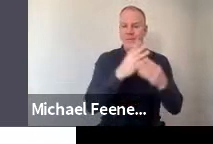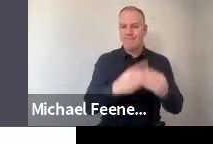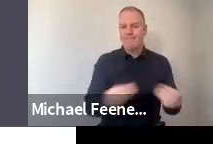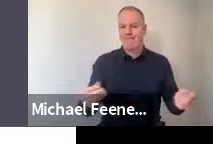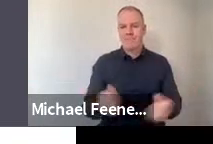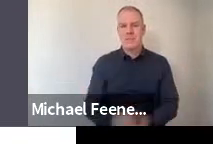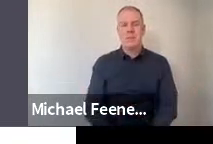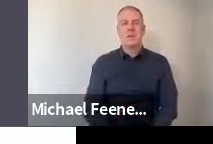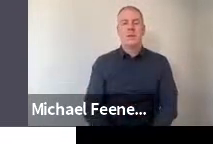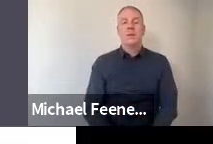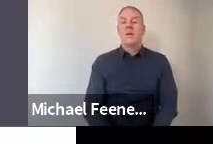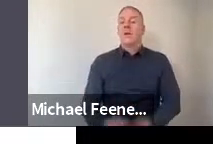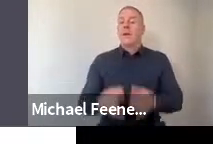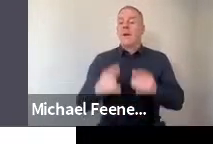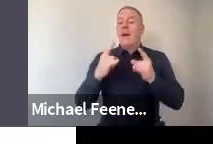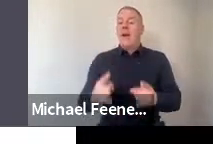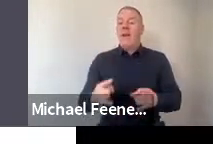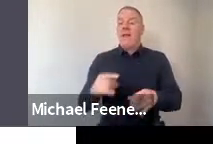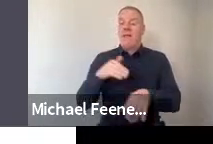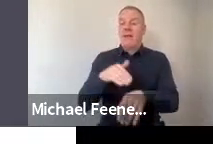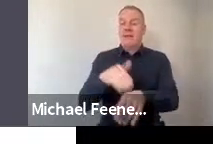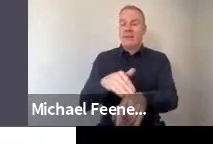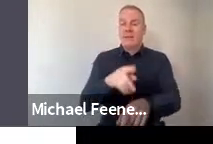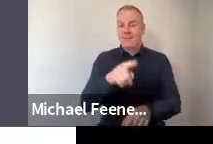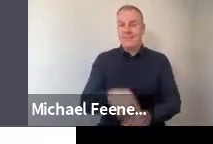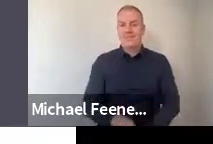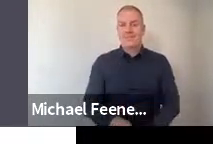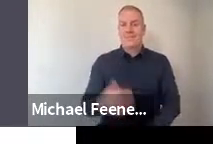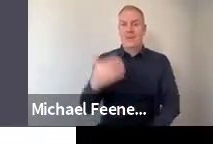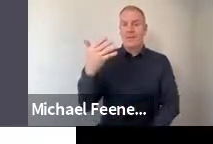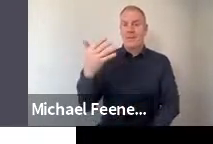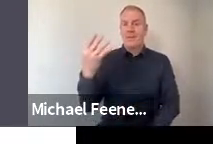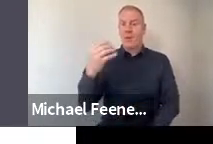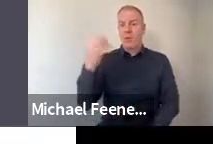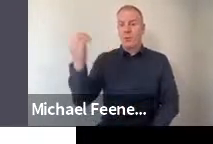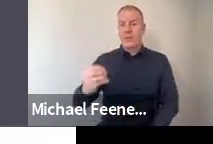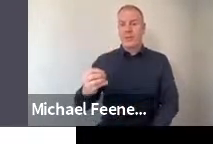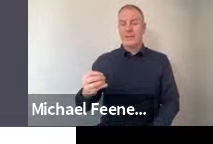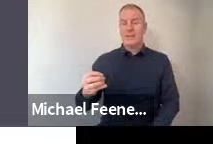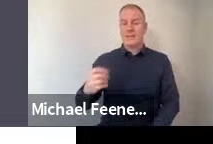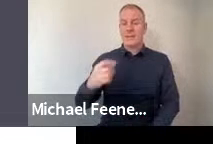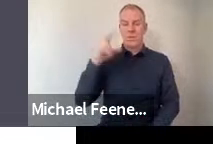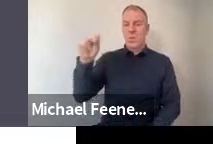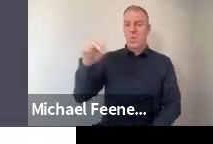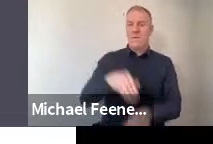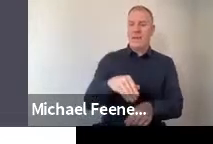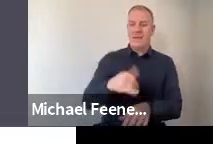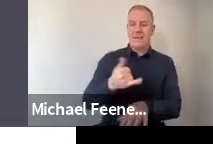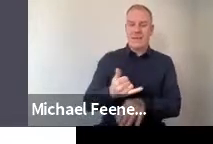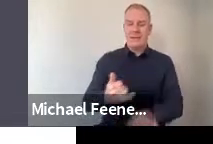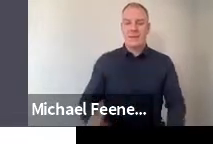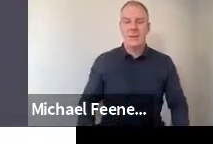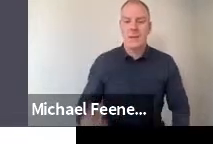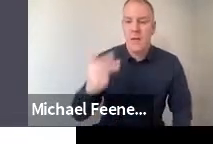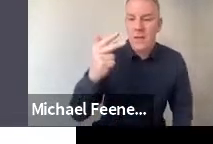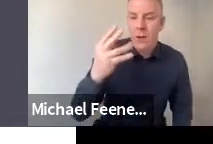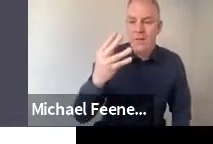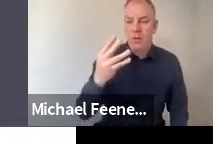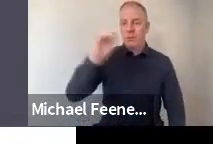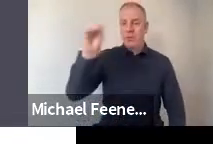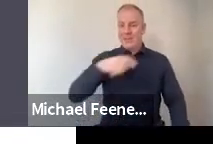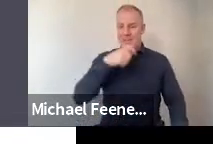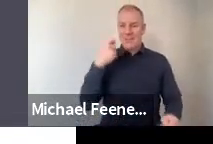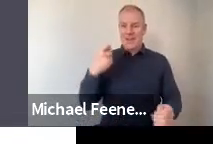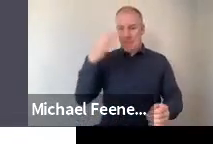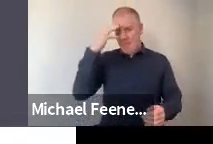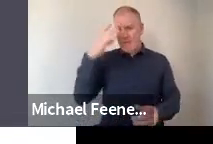For health-related effects, 54% said no effect. But 34% said that